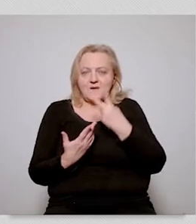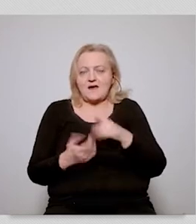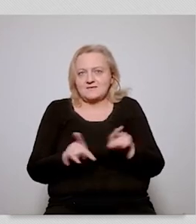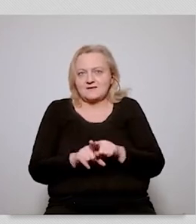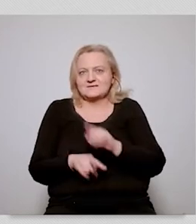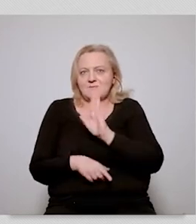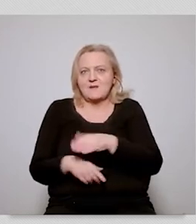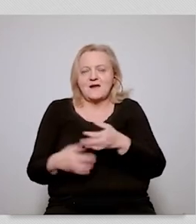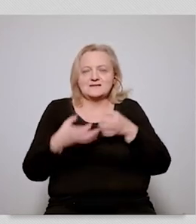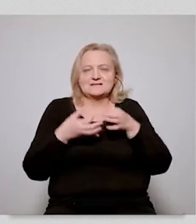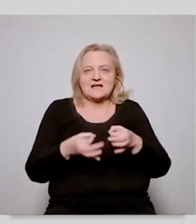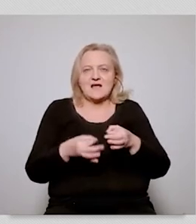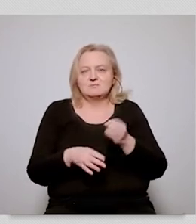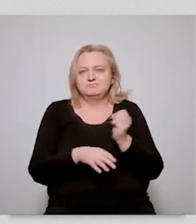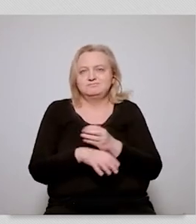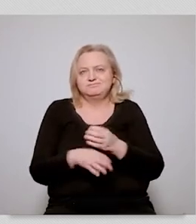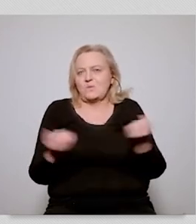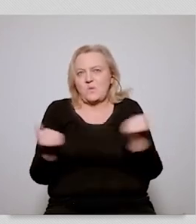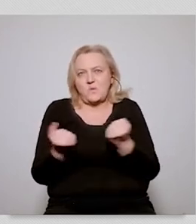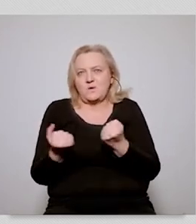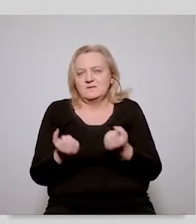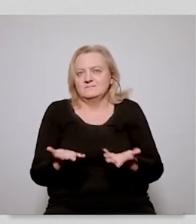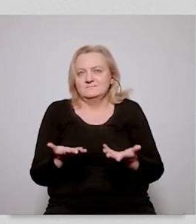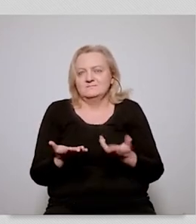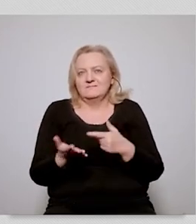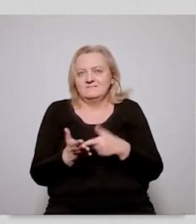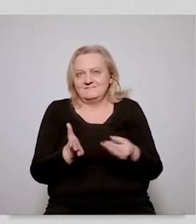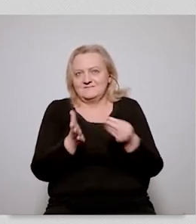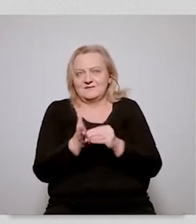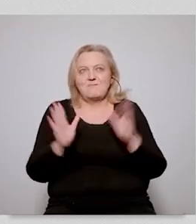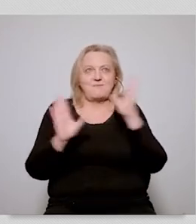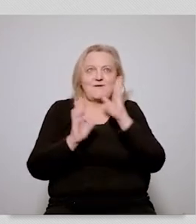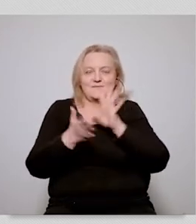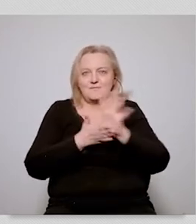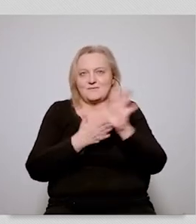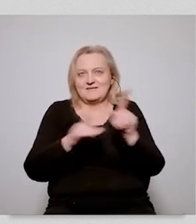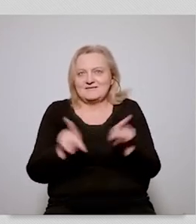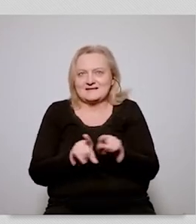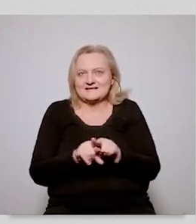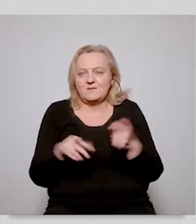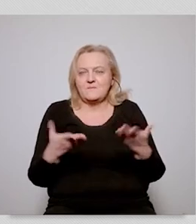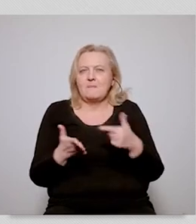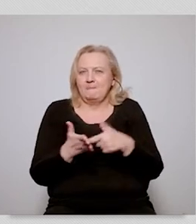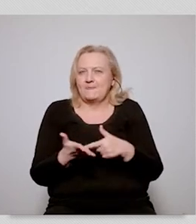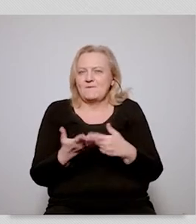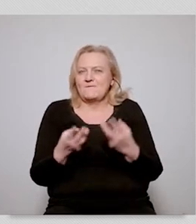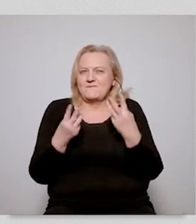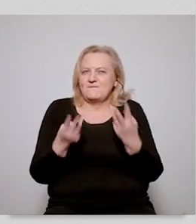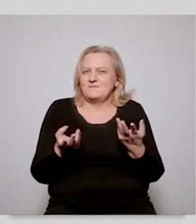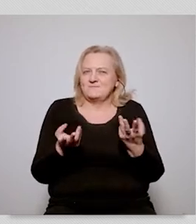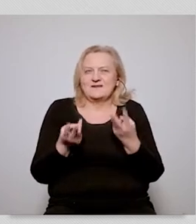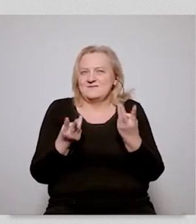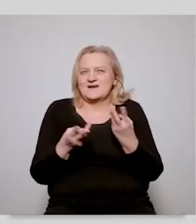so environmentally friendly because we have gas heating uh without even noticing that they drive a large